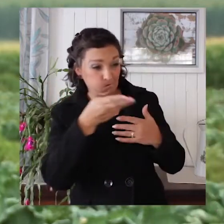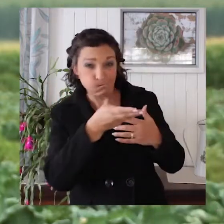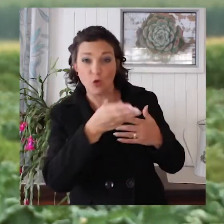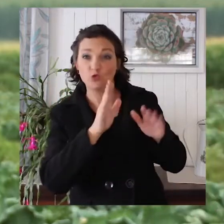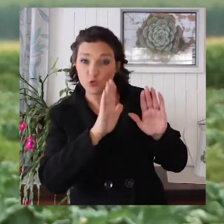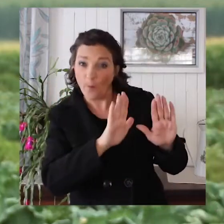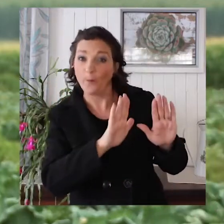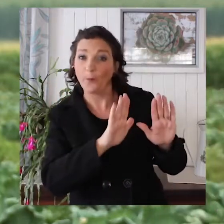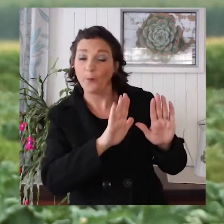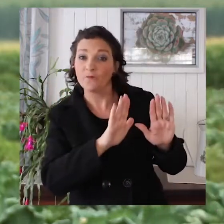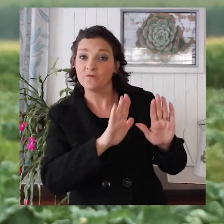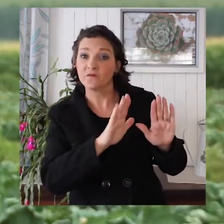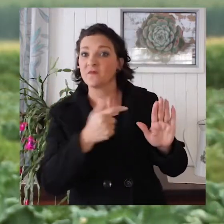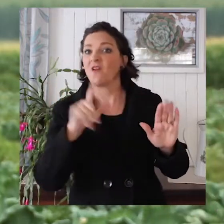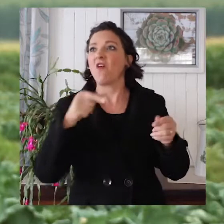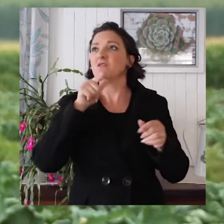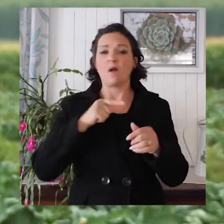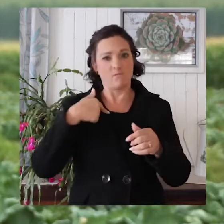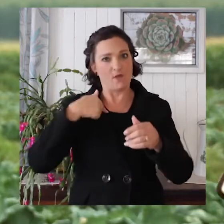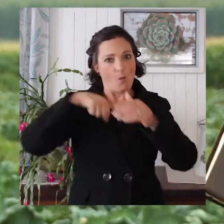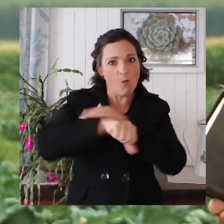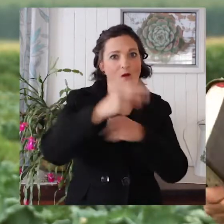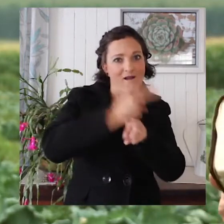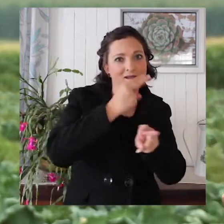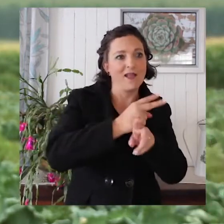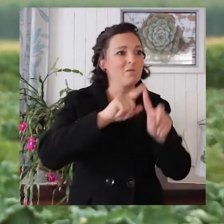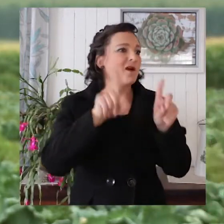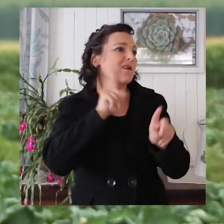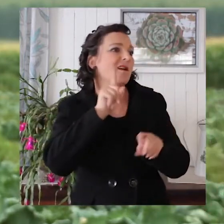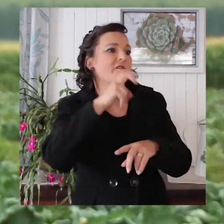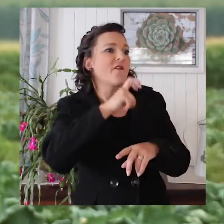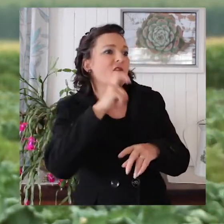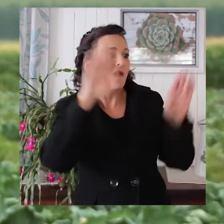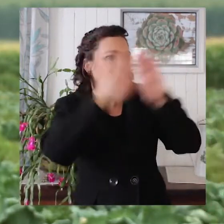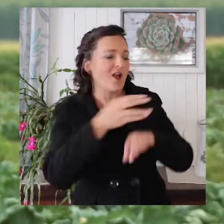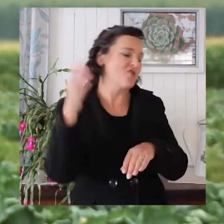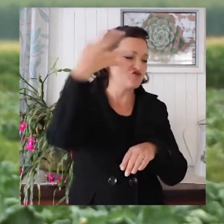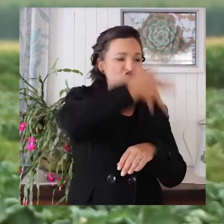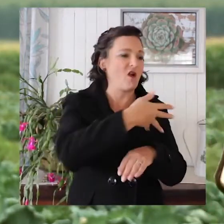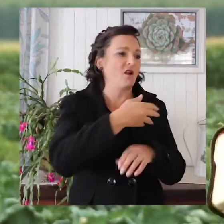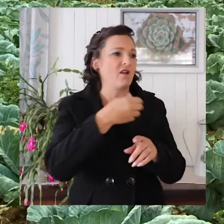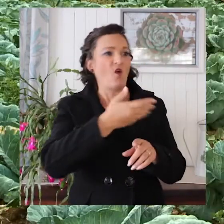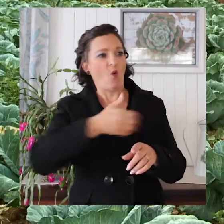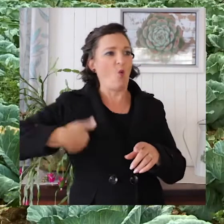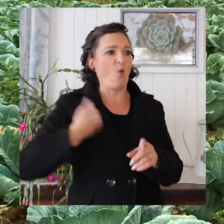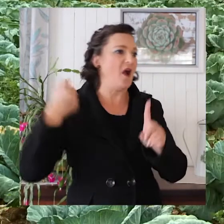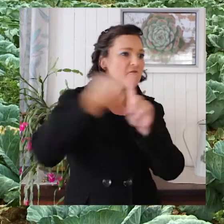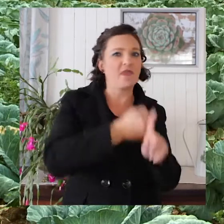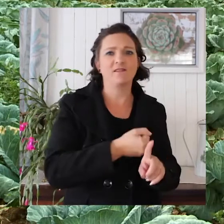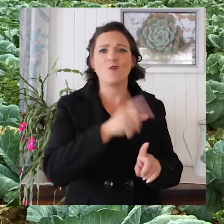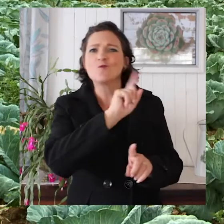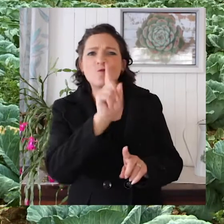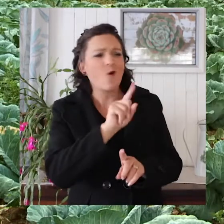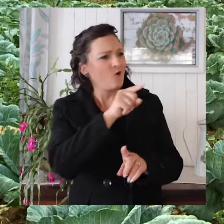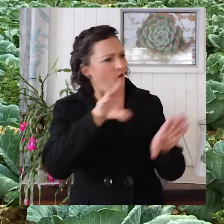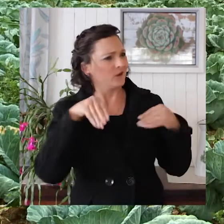the old lifestyle. You can't say I'm born again, but you beat up your wife every Friday night when you're drunk. See, that is not